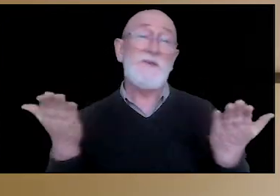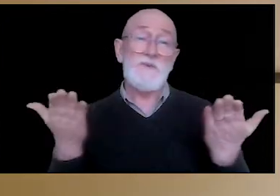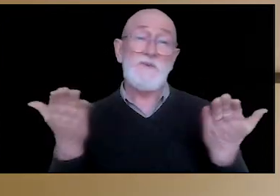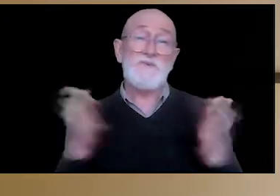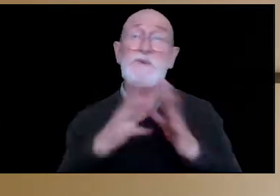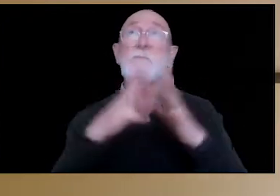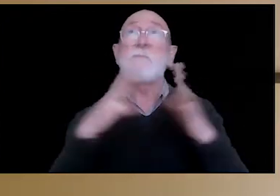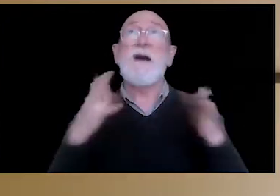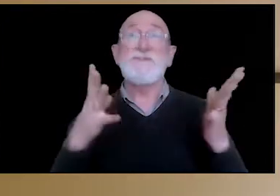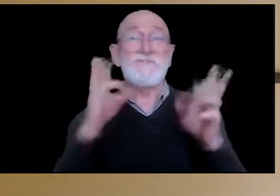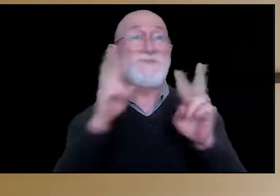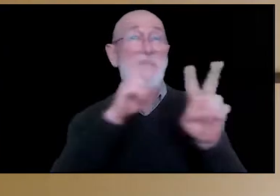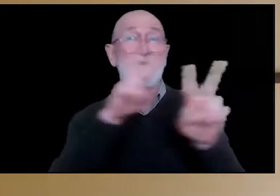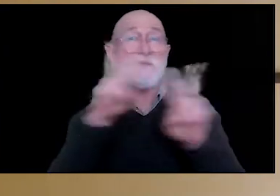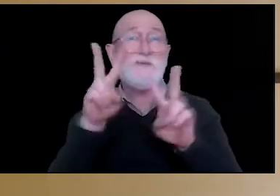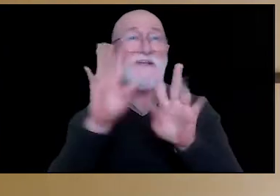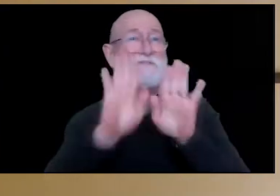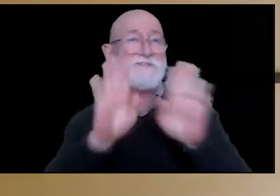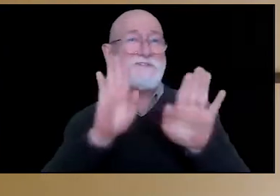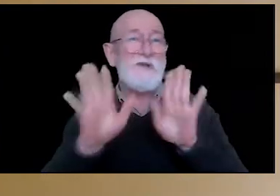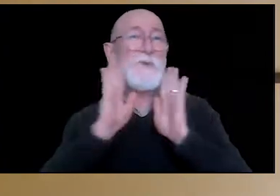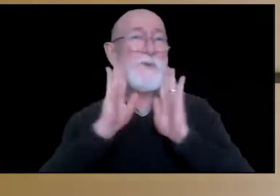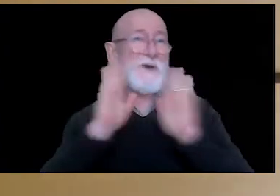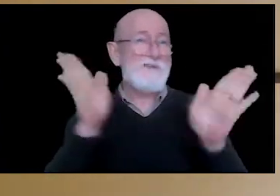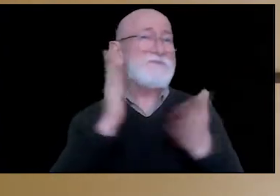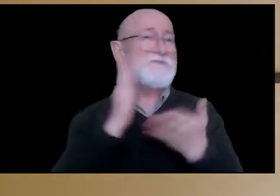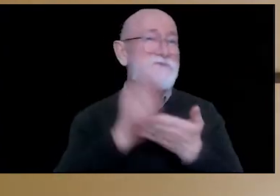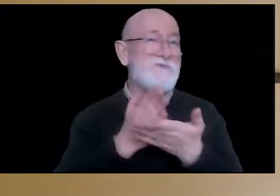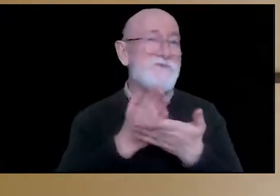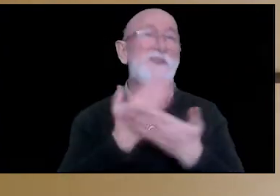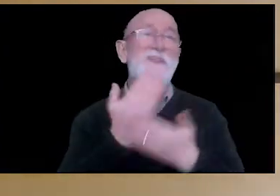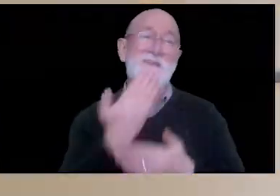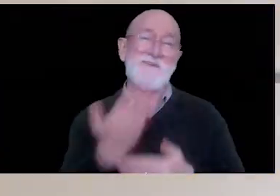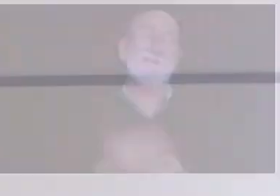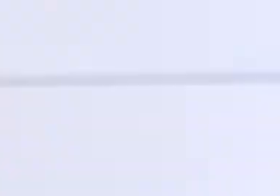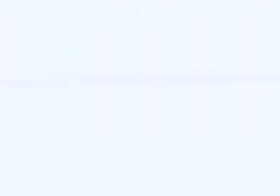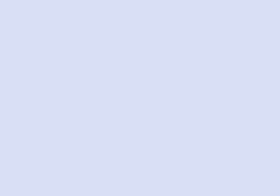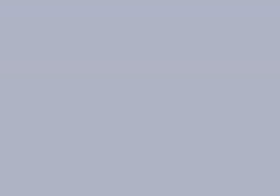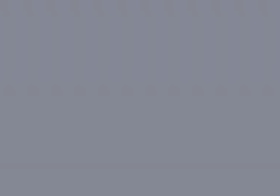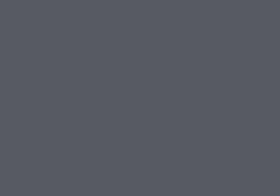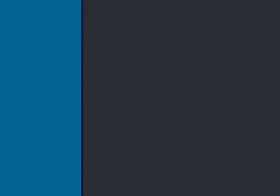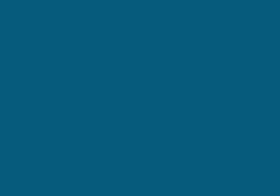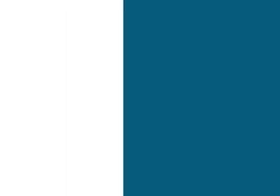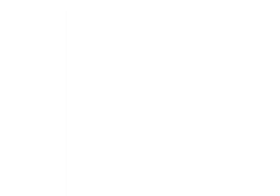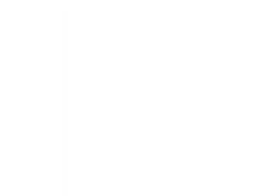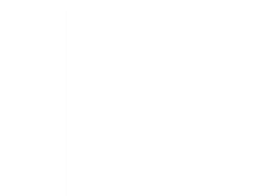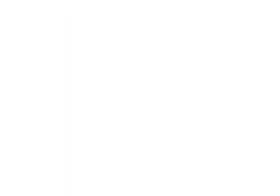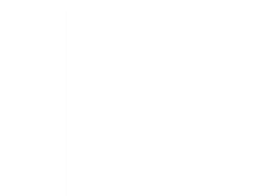Anyway, thank you so much for doing the exhibition. It's been wonderful. And thank you.